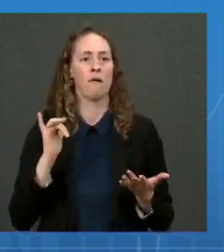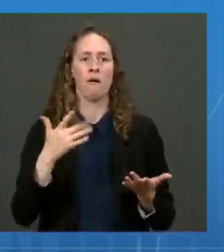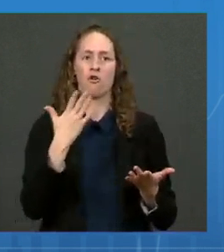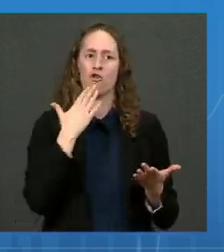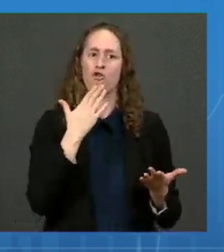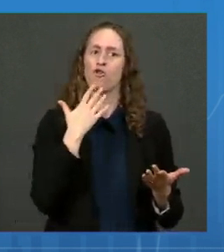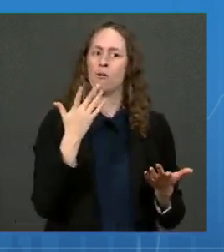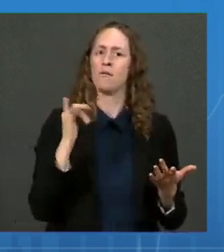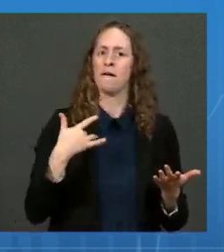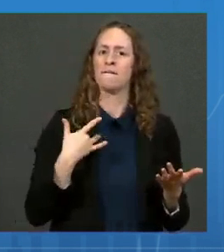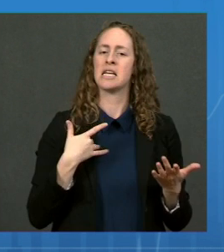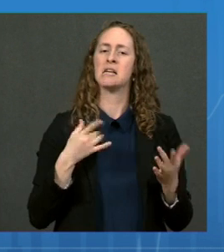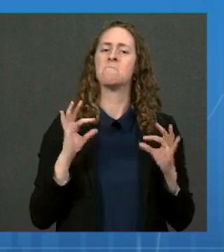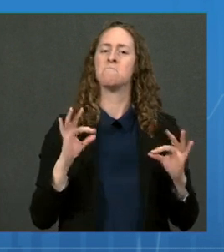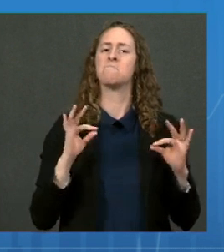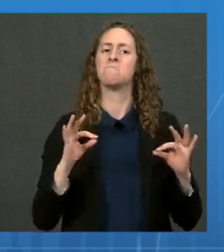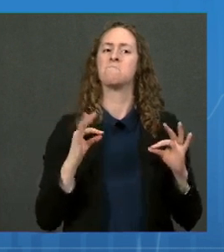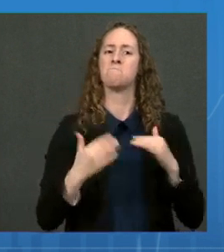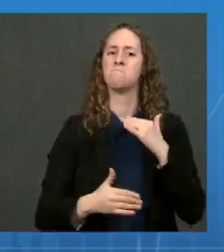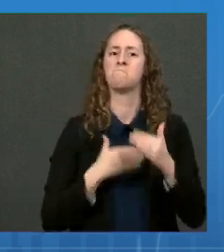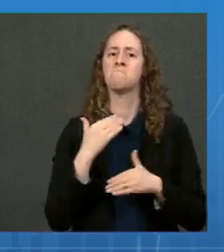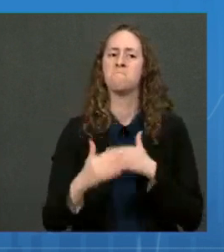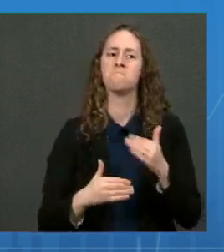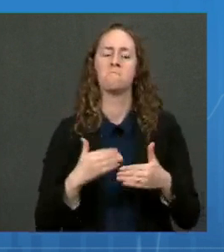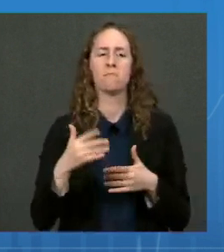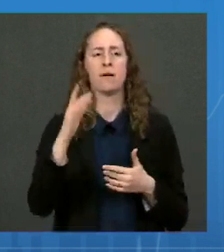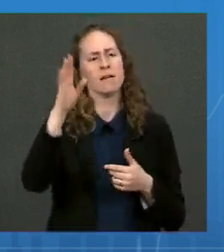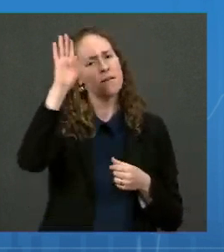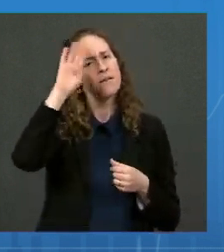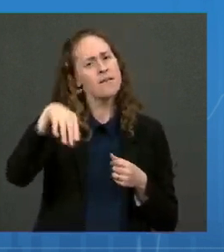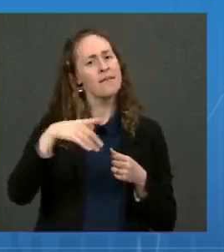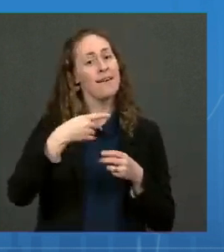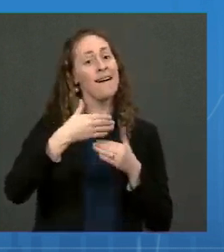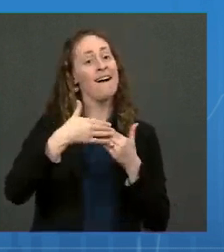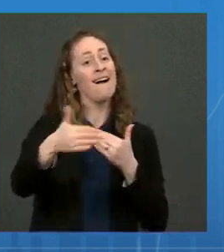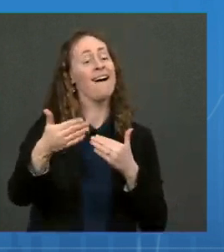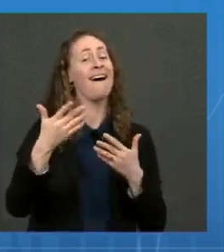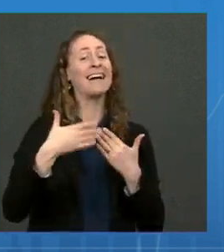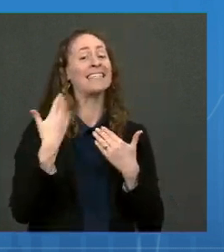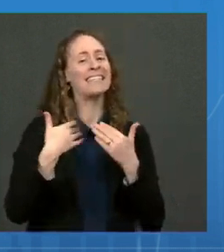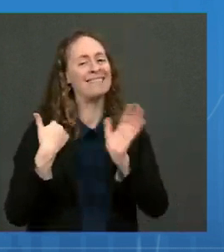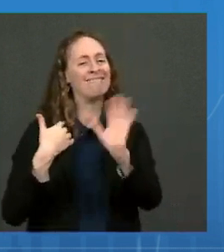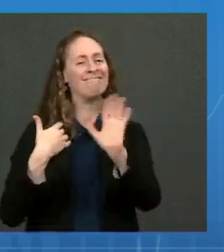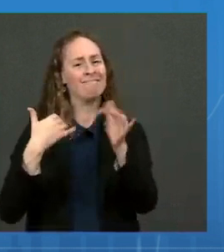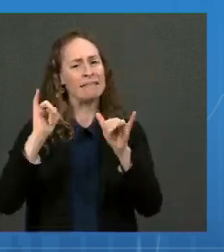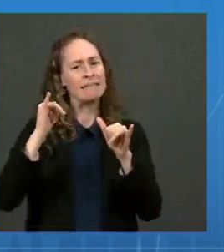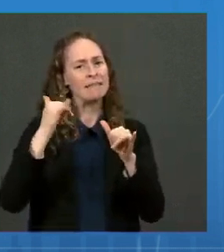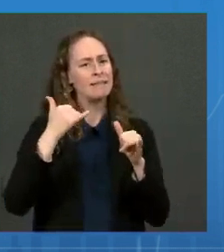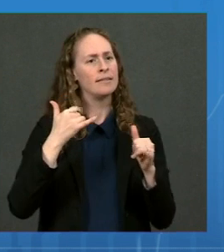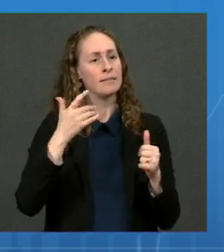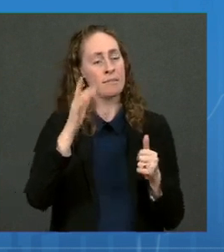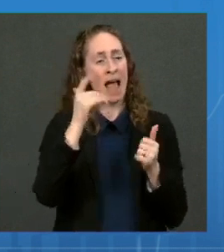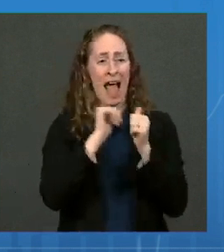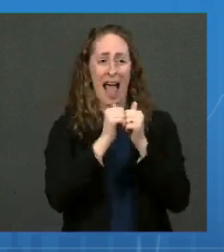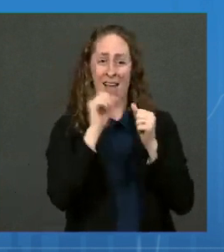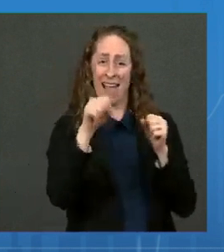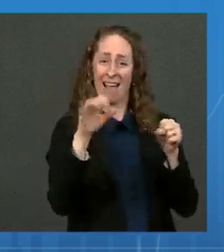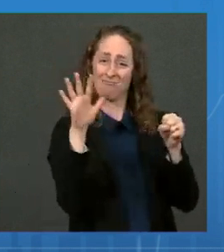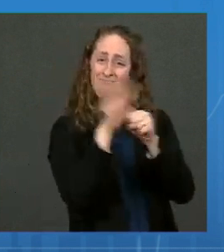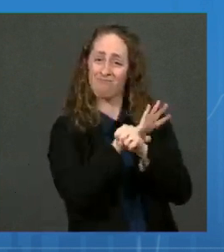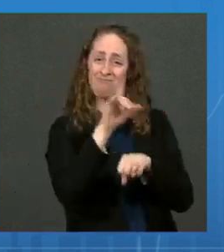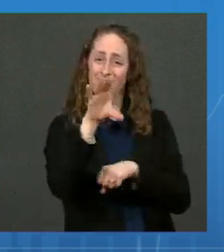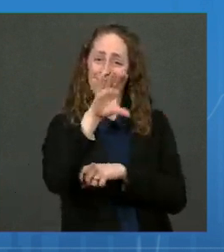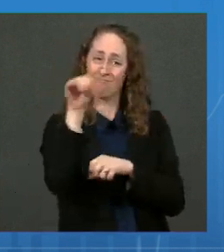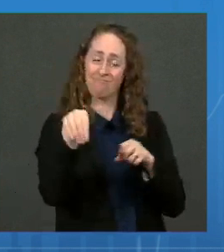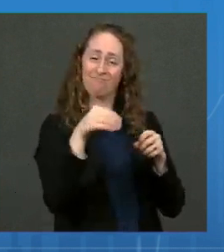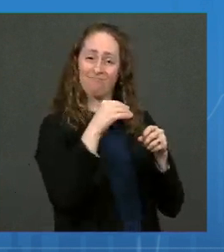it is going to be very difficult, at least in the foreseeable future and maybe ever, to truly eliminate this highly transmissible